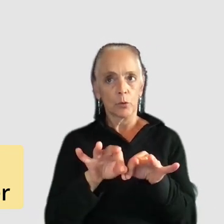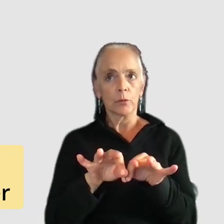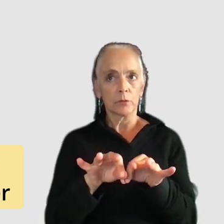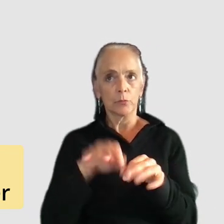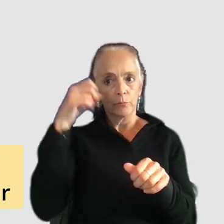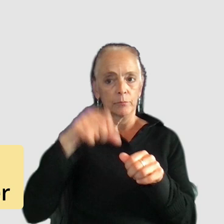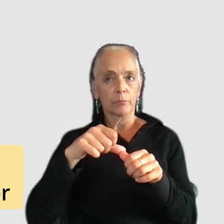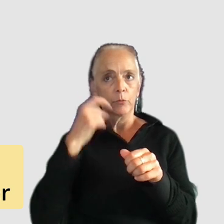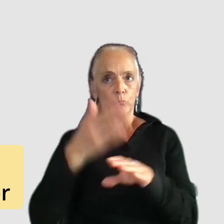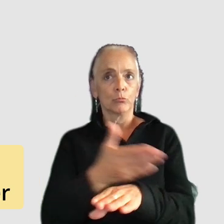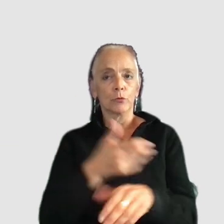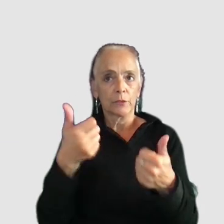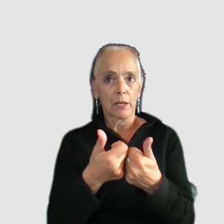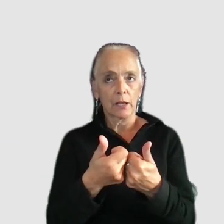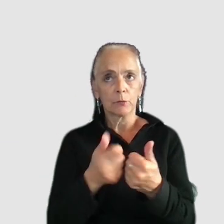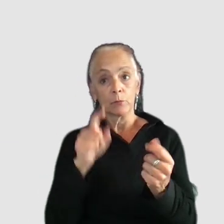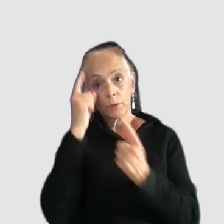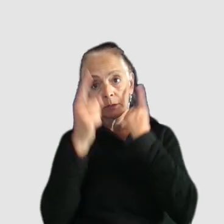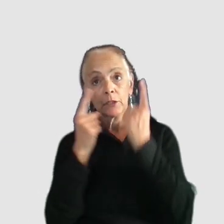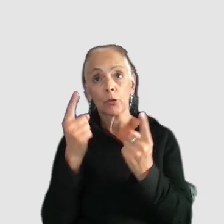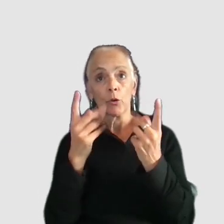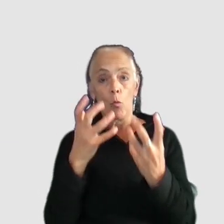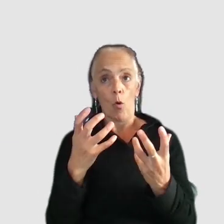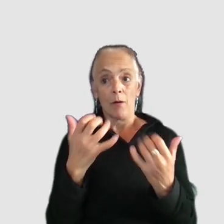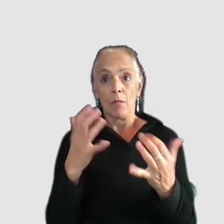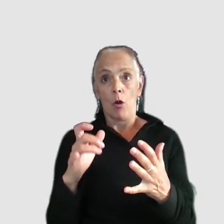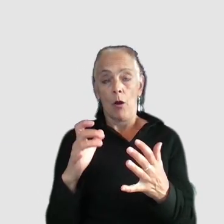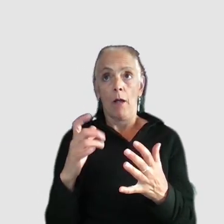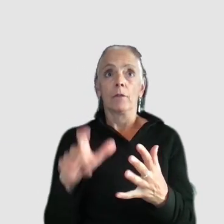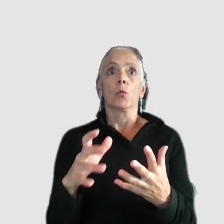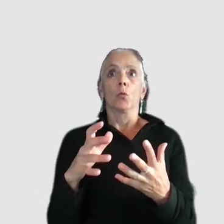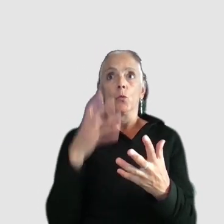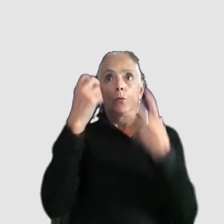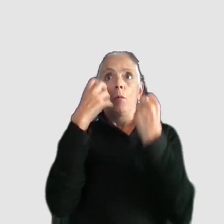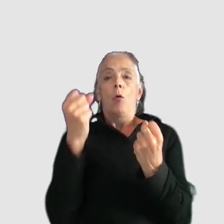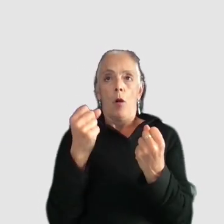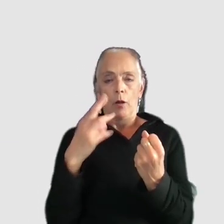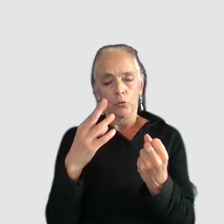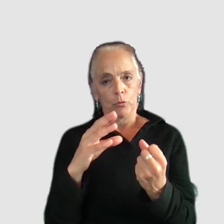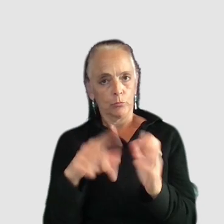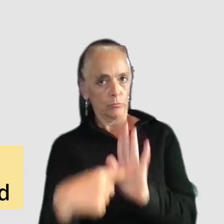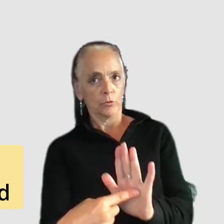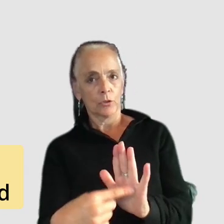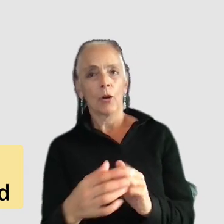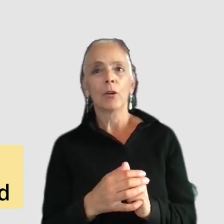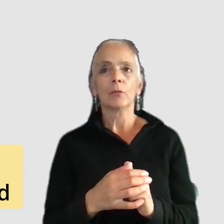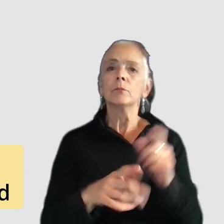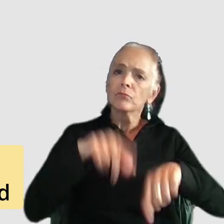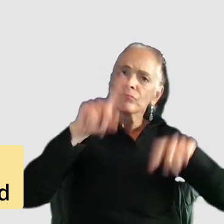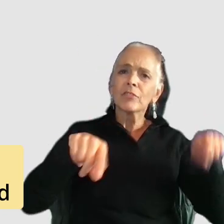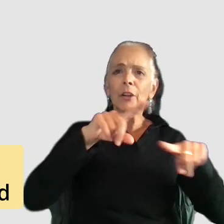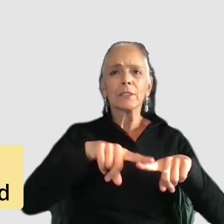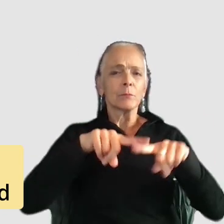so we really need to consider if we want a player to bear that cognitive load or not and it's it's quite mixed in digital card games actually